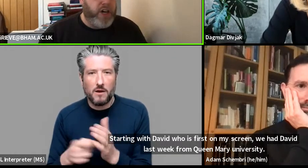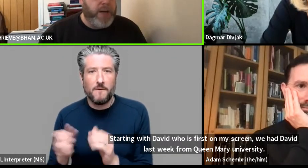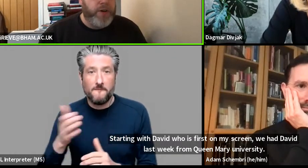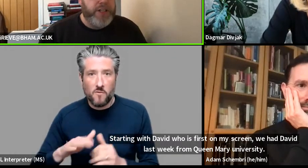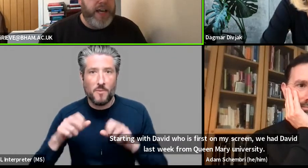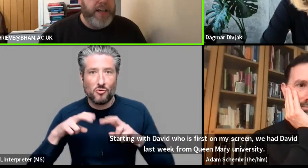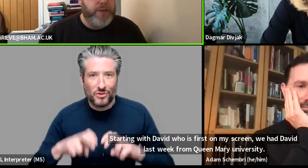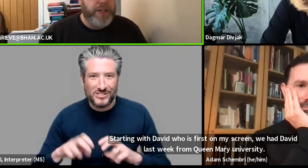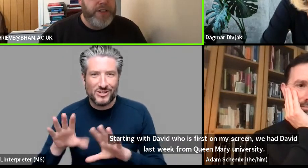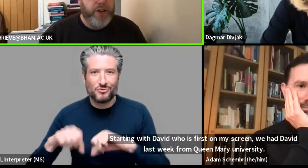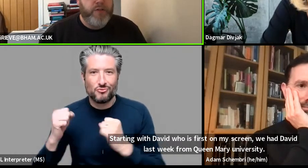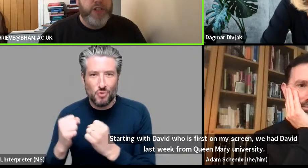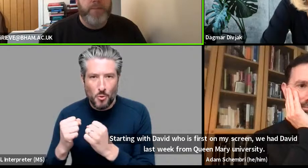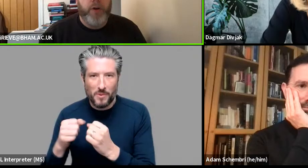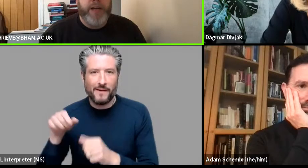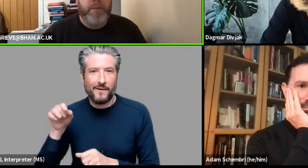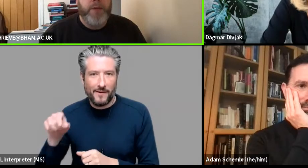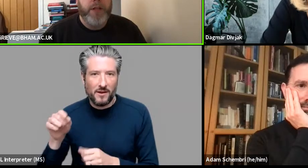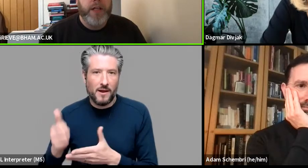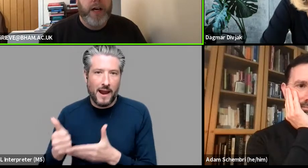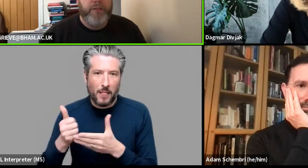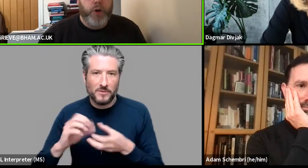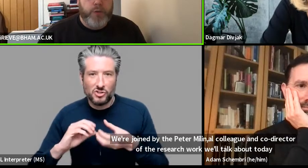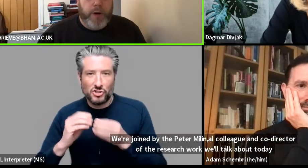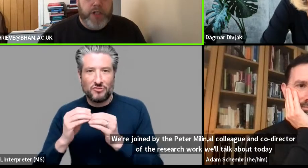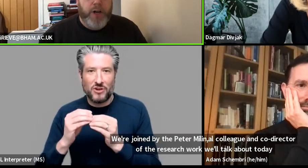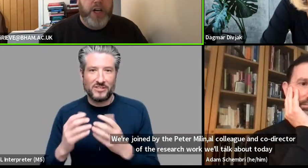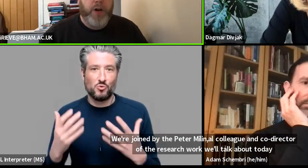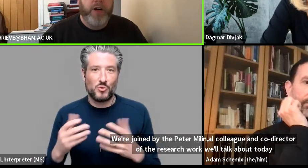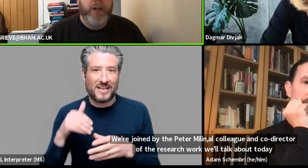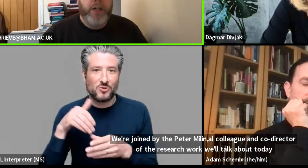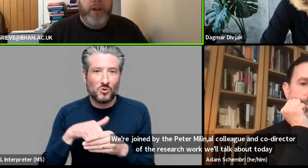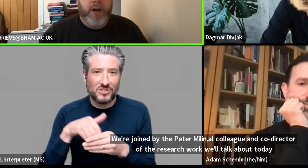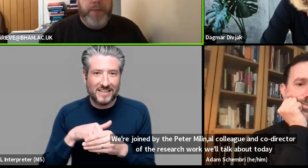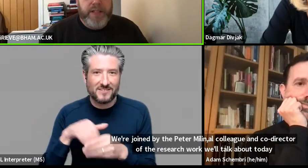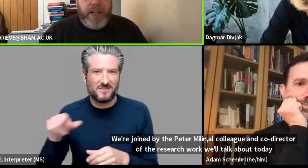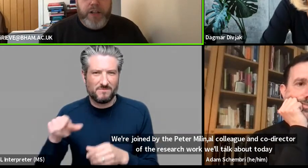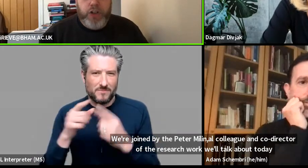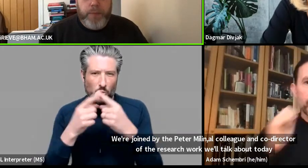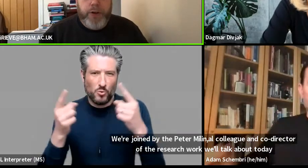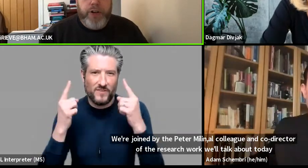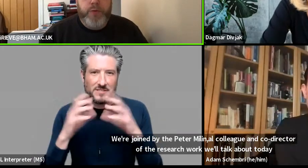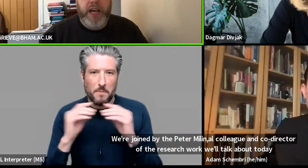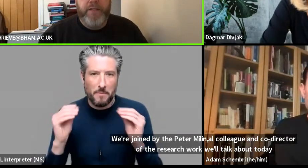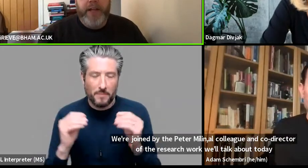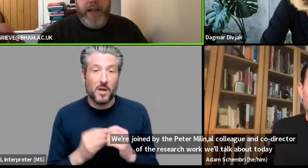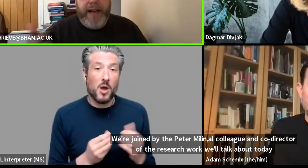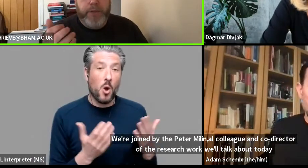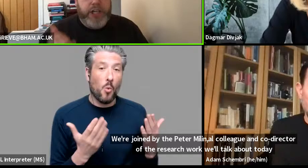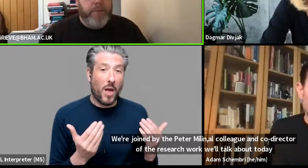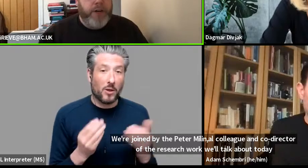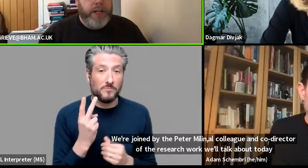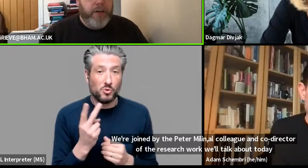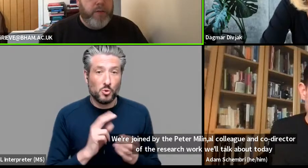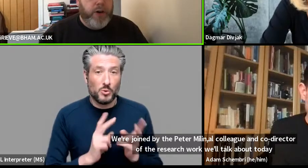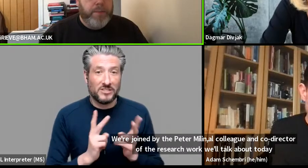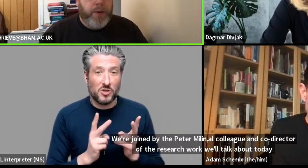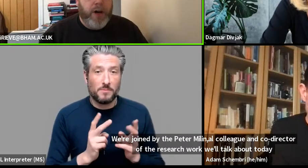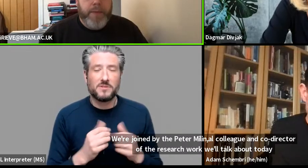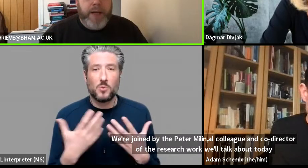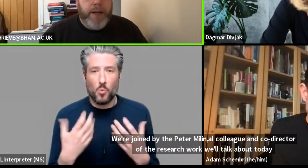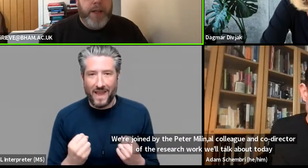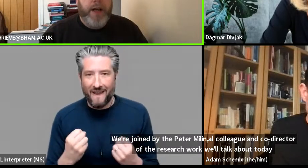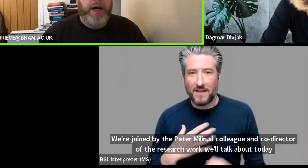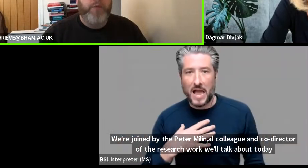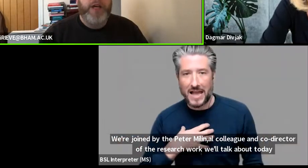research we'll talk about today so he's here at university of birmingham of course we always welcome our our bsl interpreters we have adam shembrey here from our